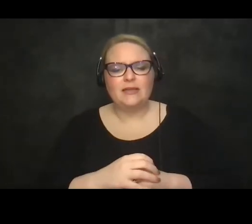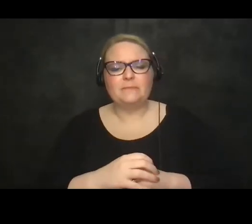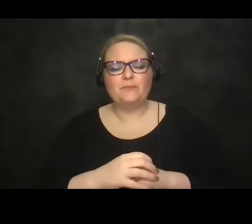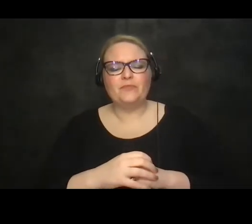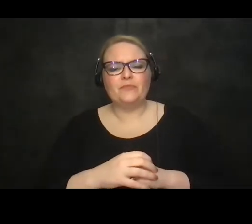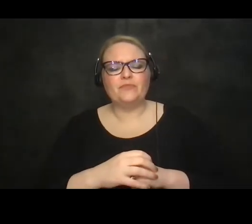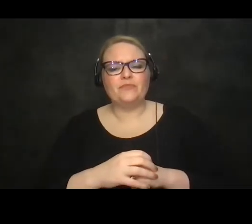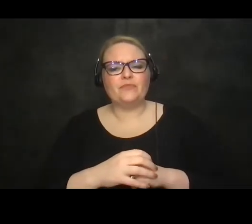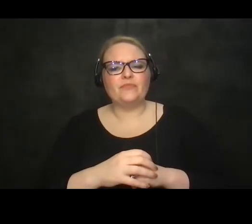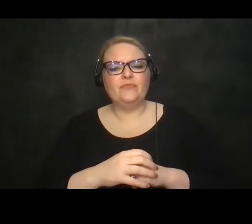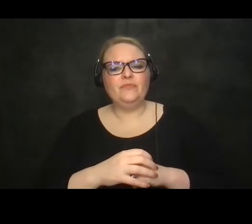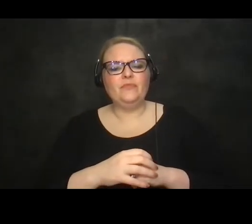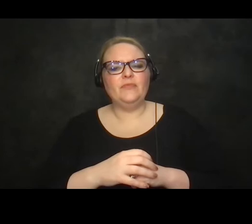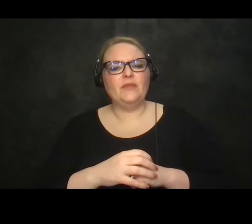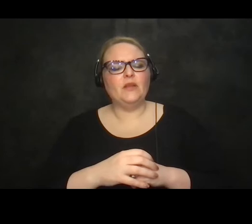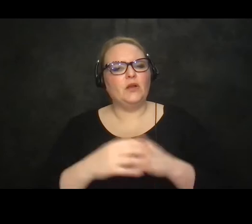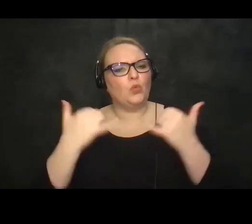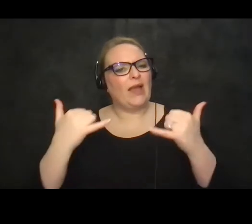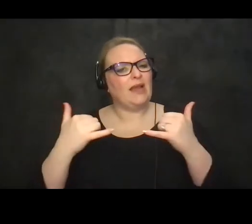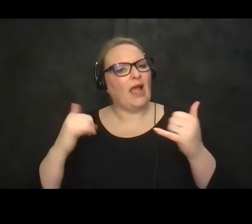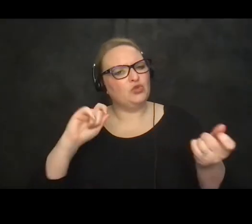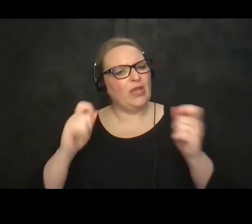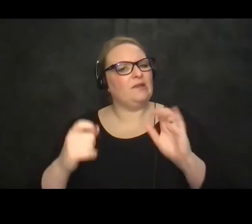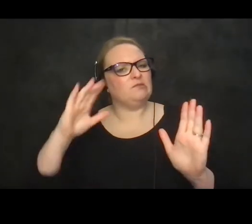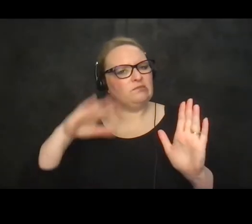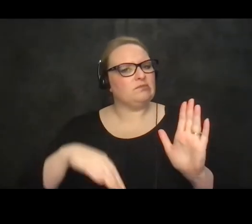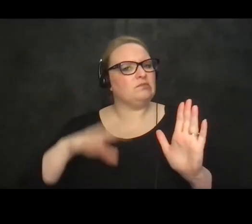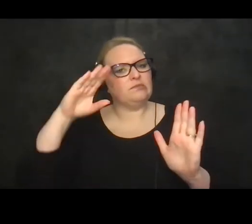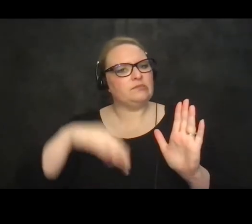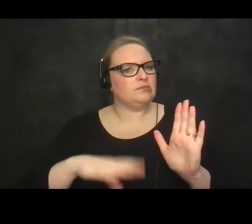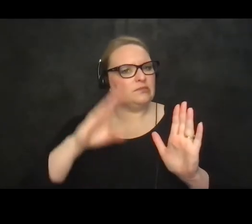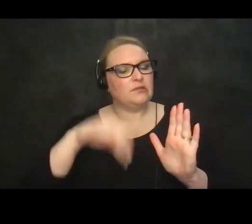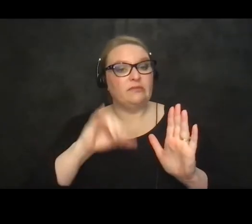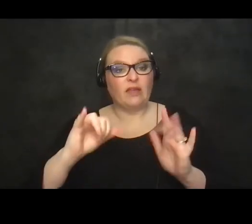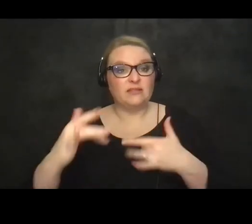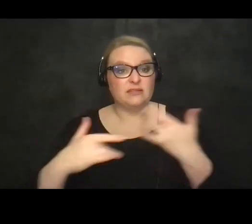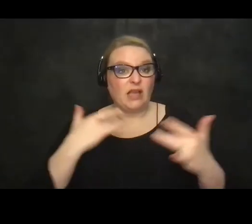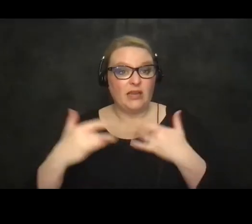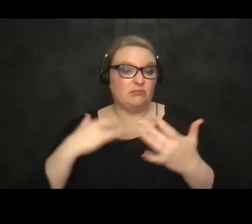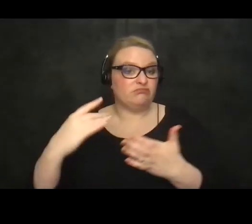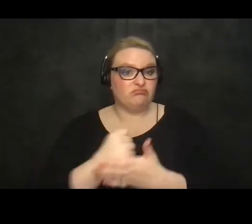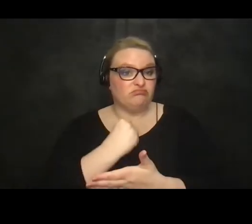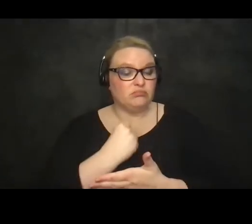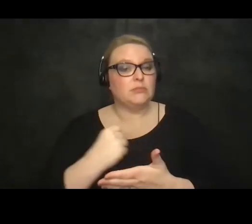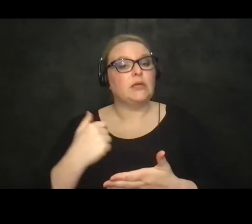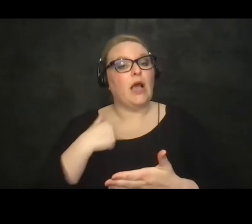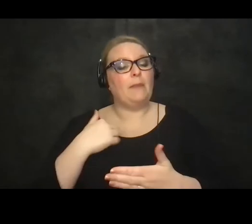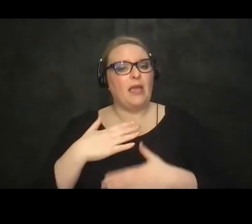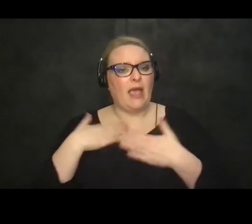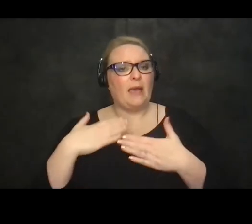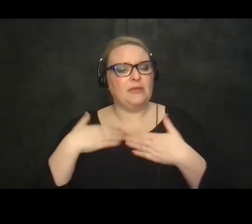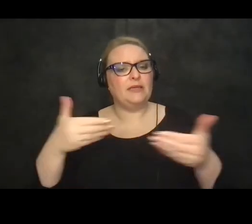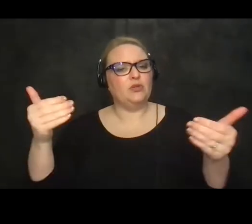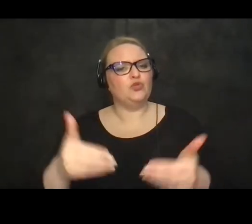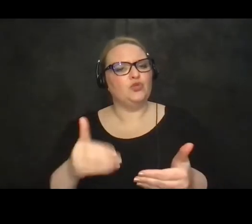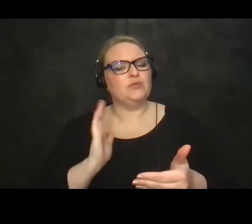is in a state and flux of change that's an exciting opportunity and really i'm really pleased to introduce our